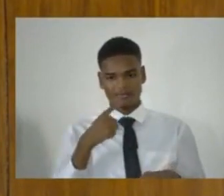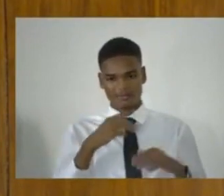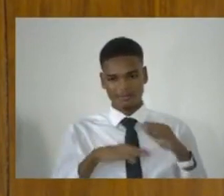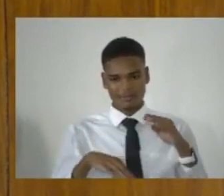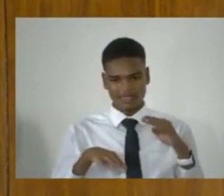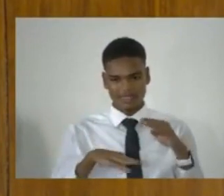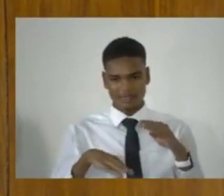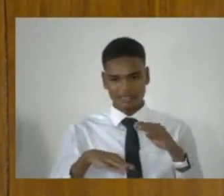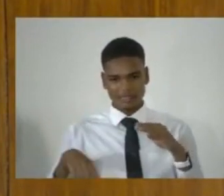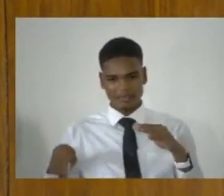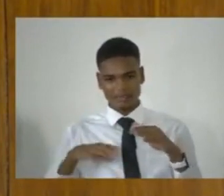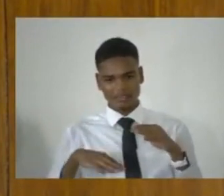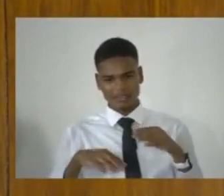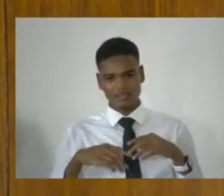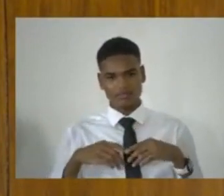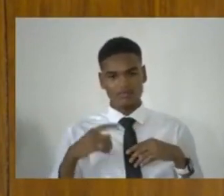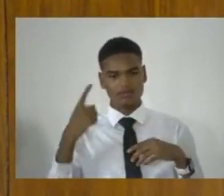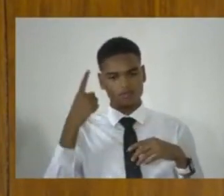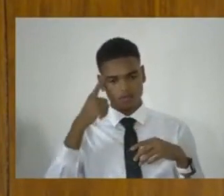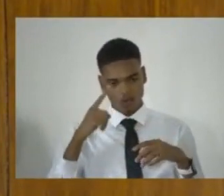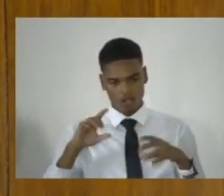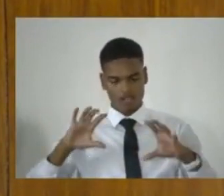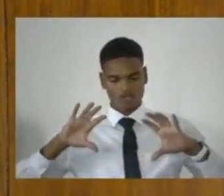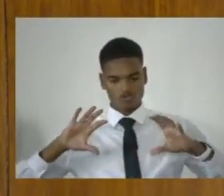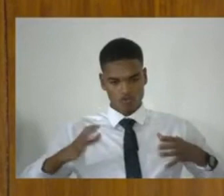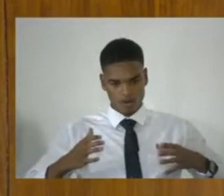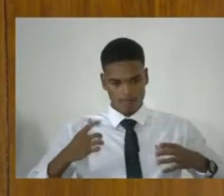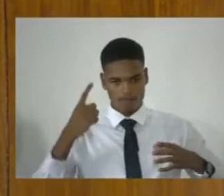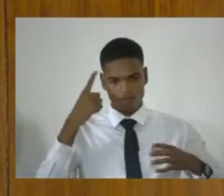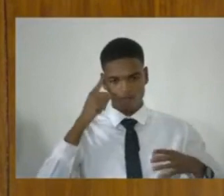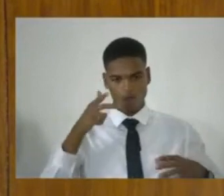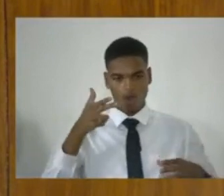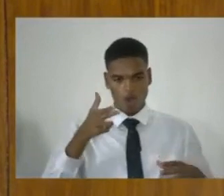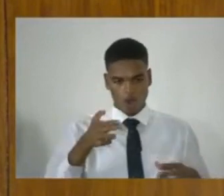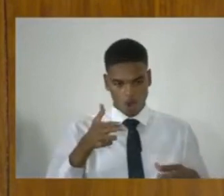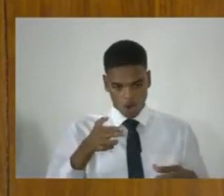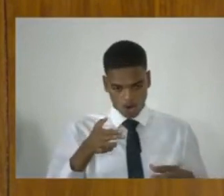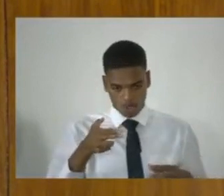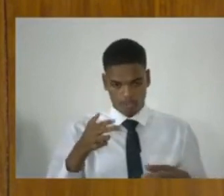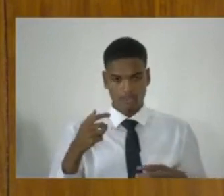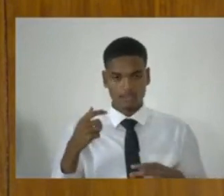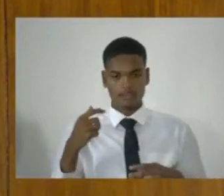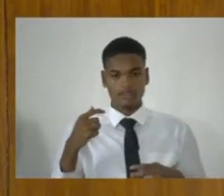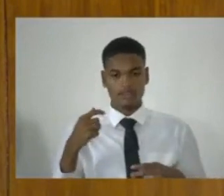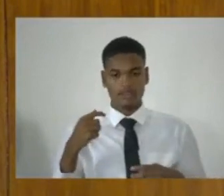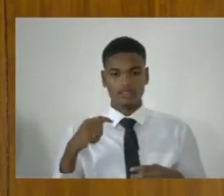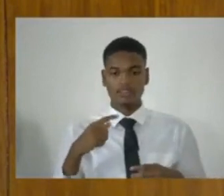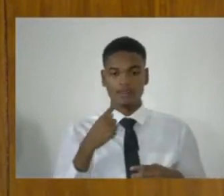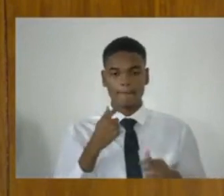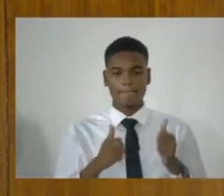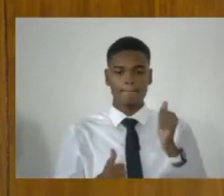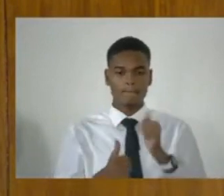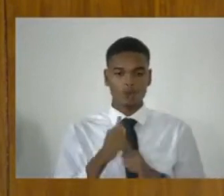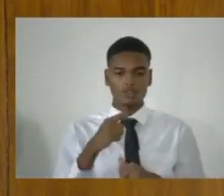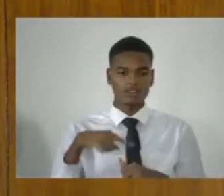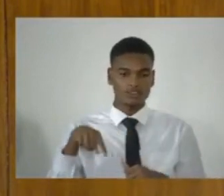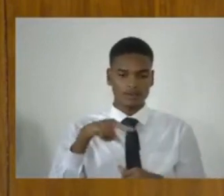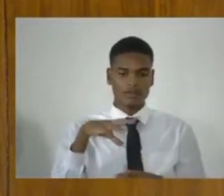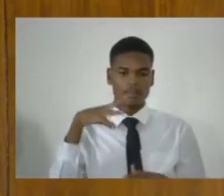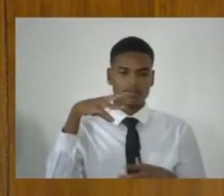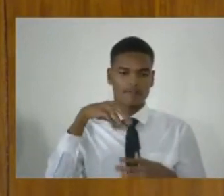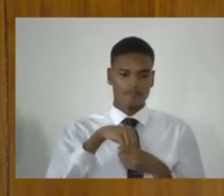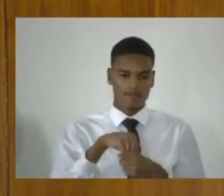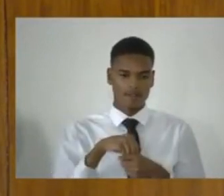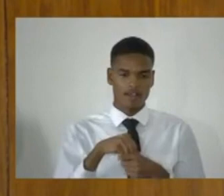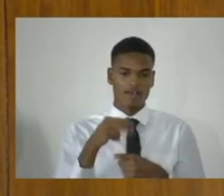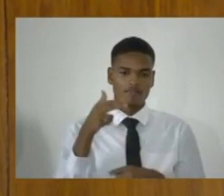offences, most of them involve a firearm